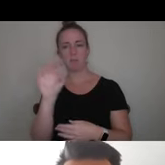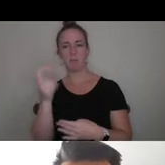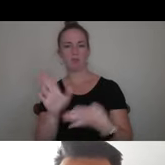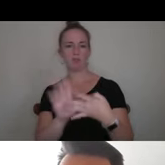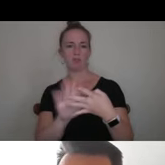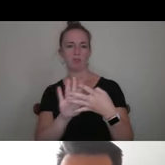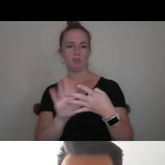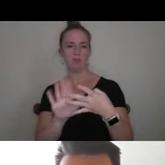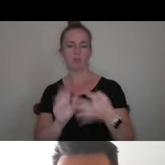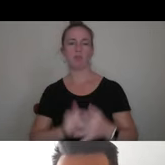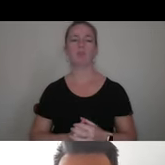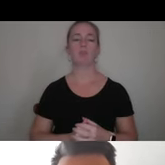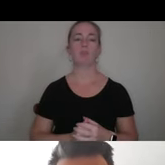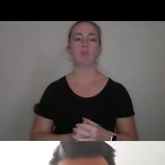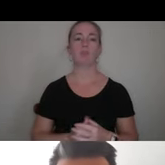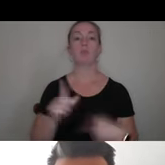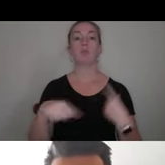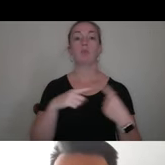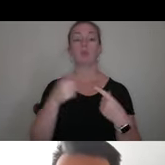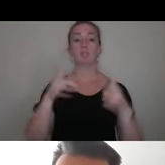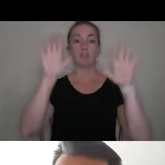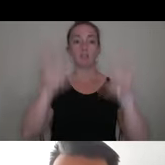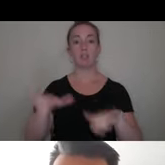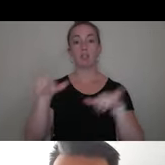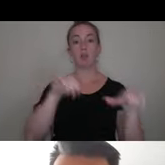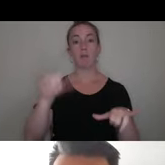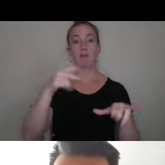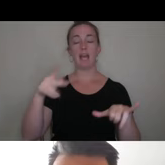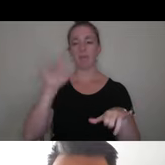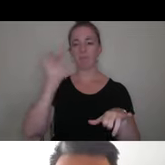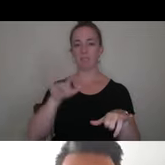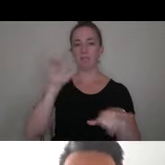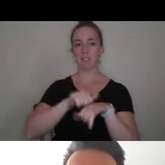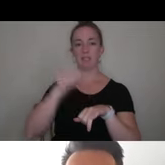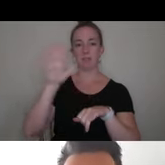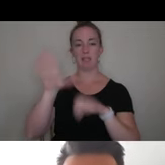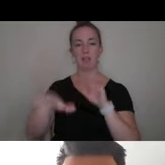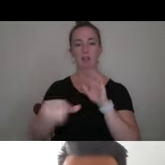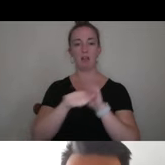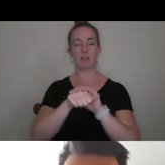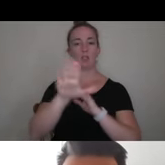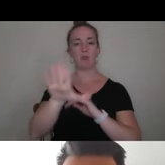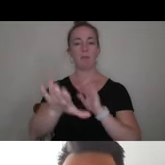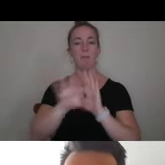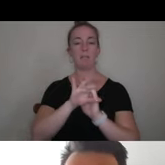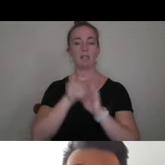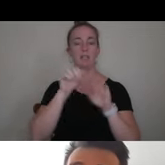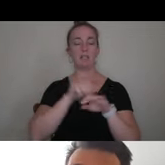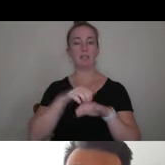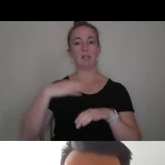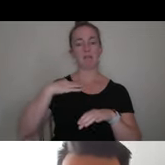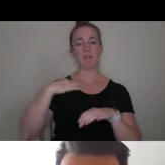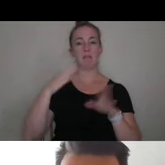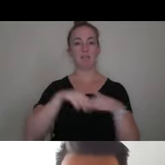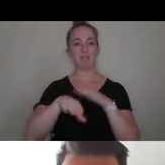So, once you finish the Common App and click Submit under your chosen admission plan, there are some other bits and pieces that we need